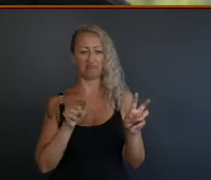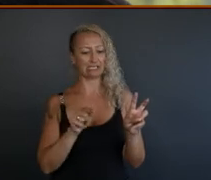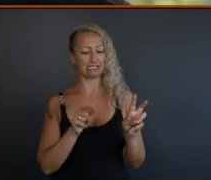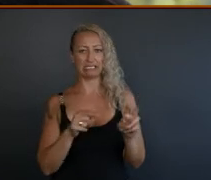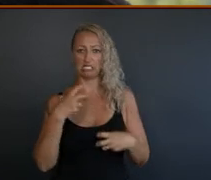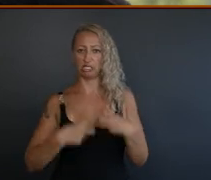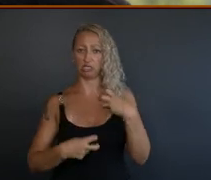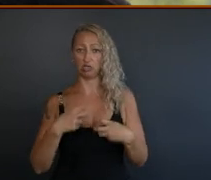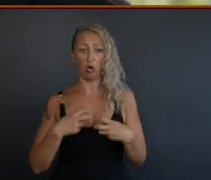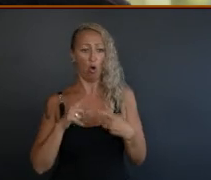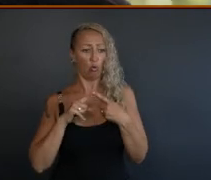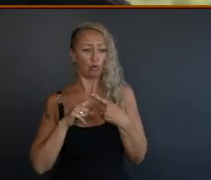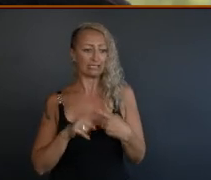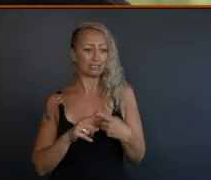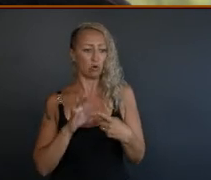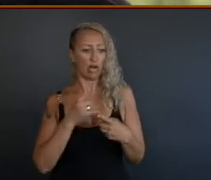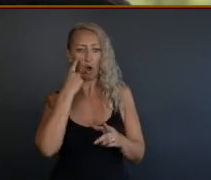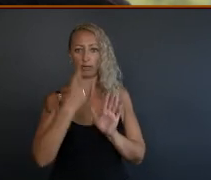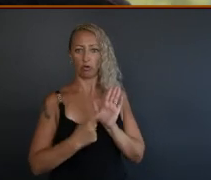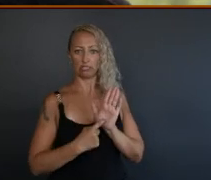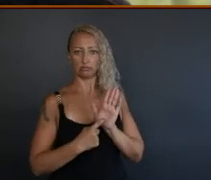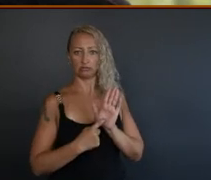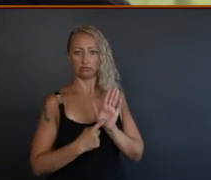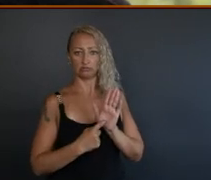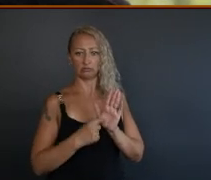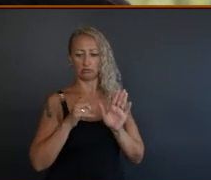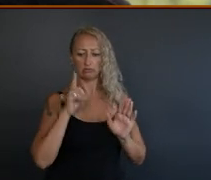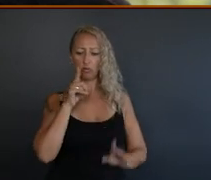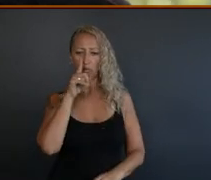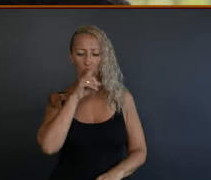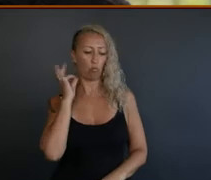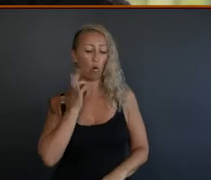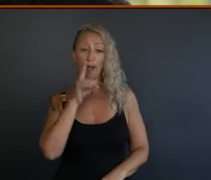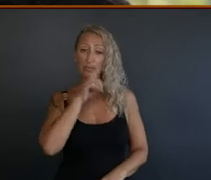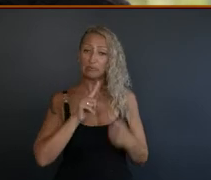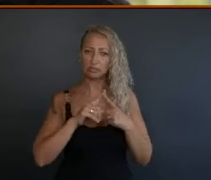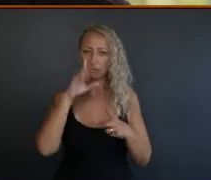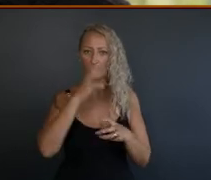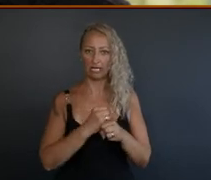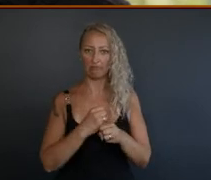still don't exist. And, you know,